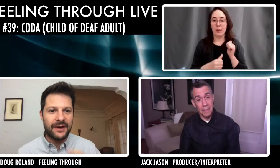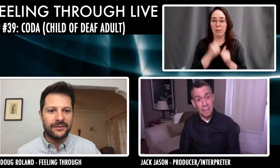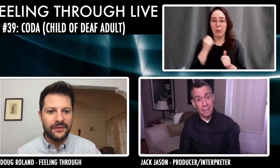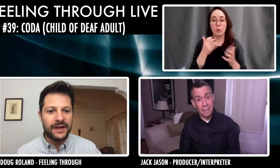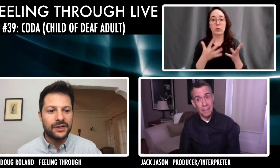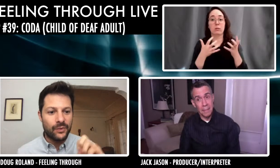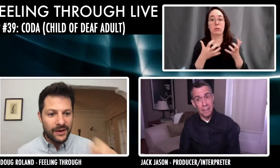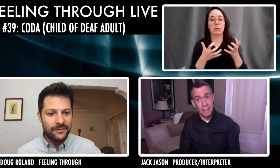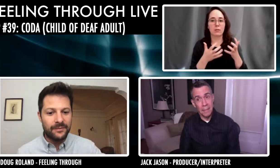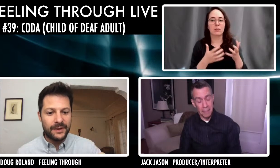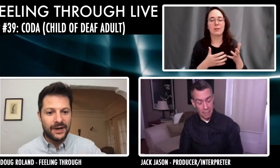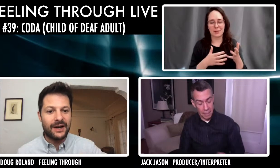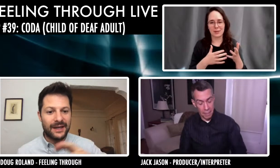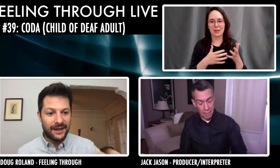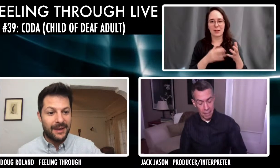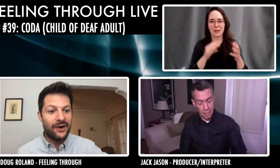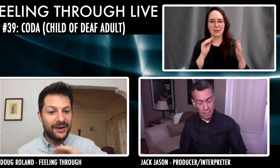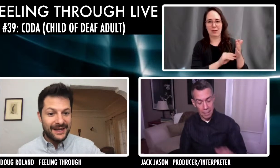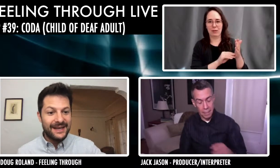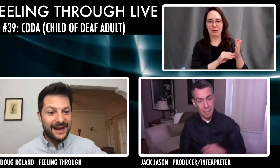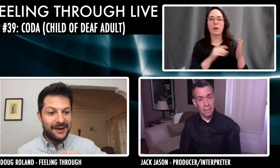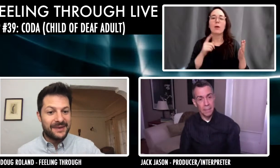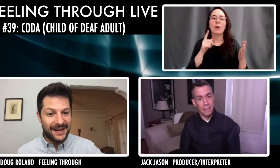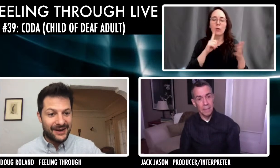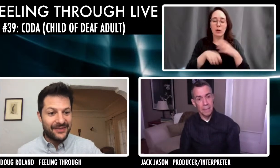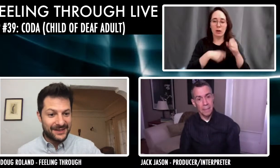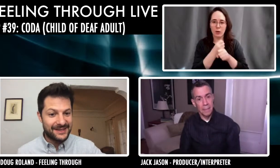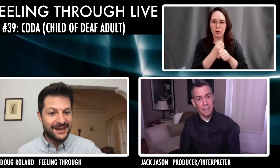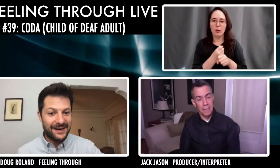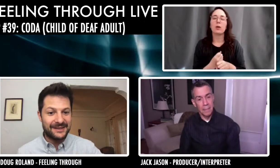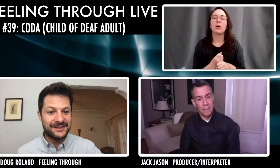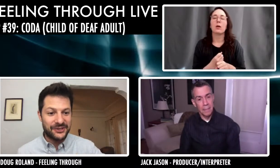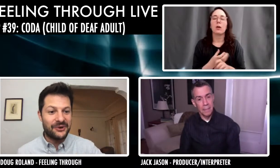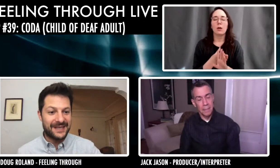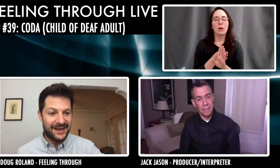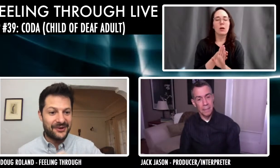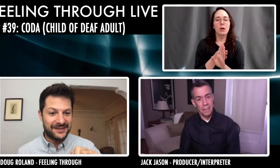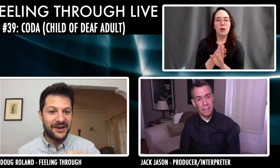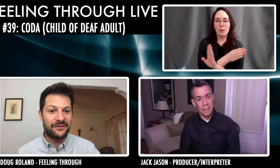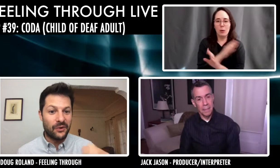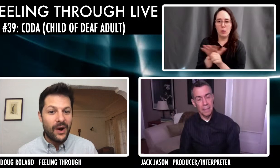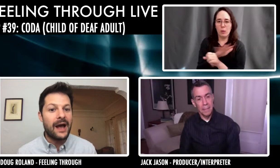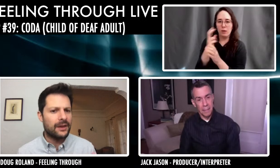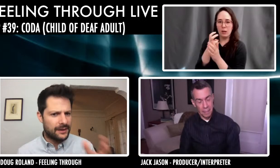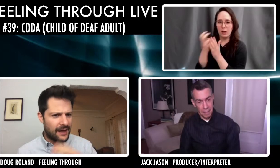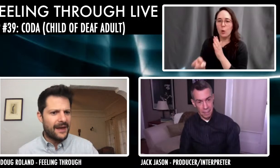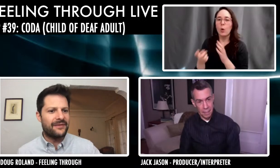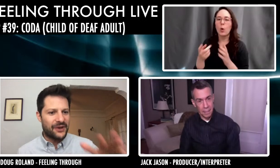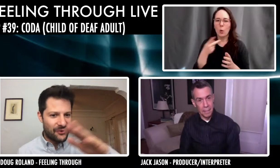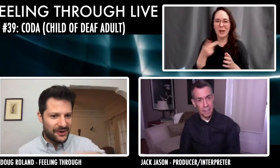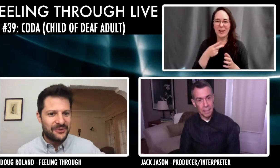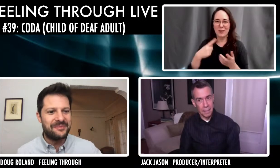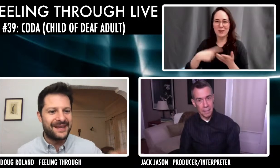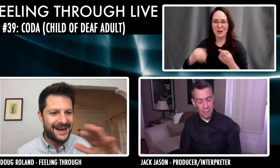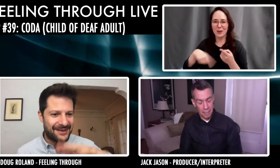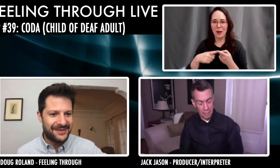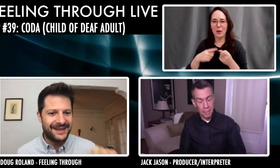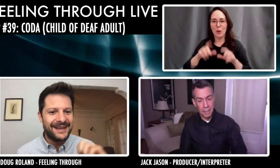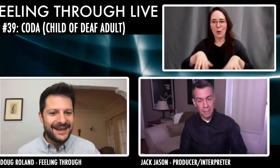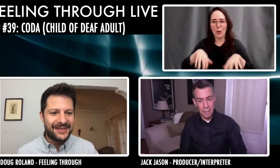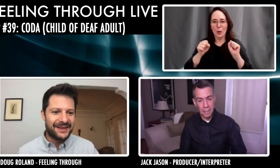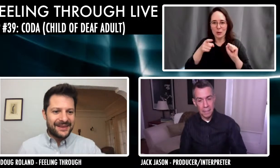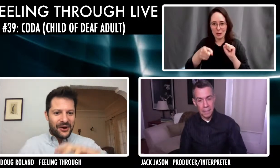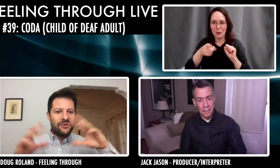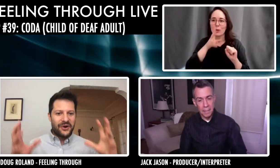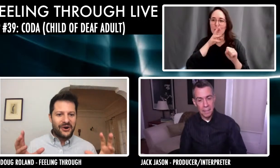into that, I find it funny cause we've been talking about, um, getting on this, uh, show together to talk for a while and that CODA would be kind of